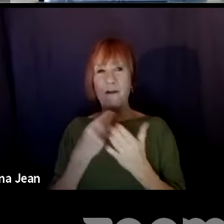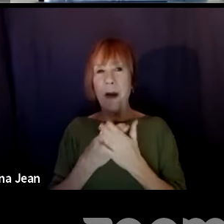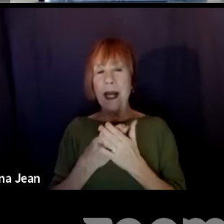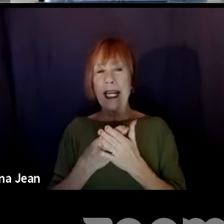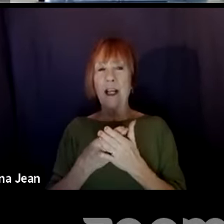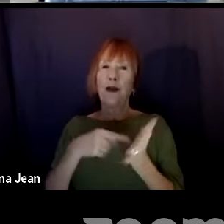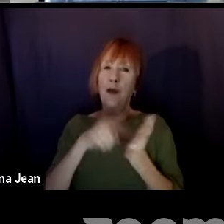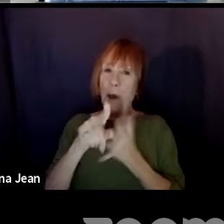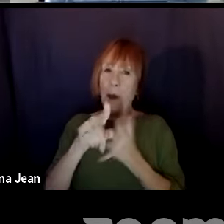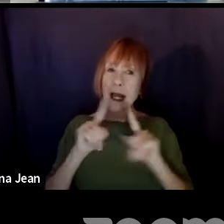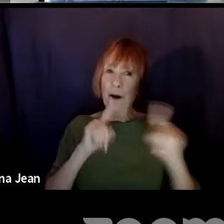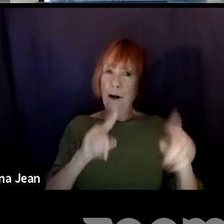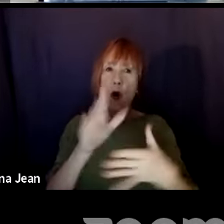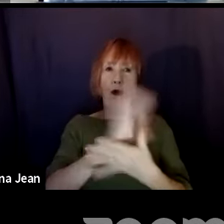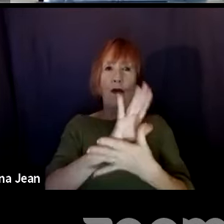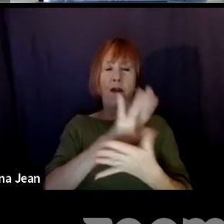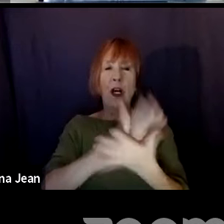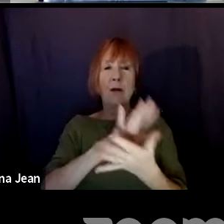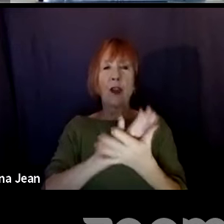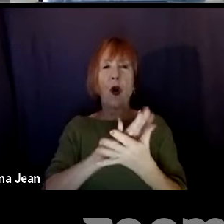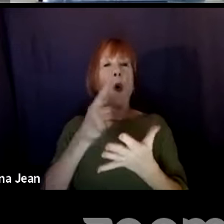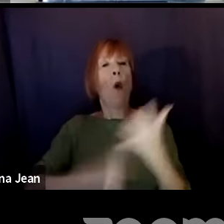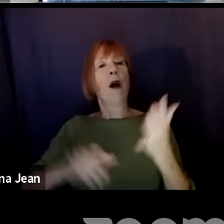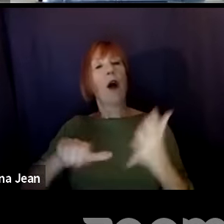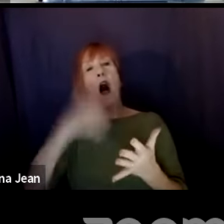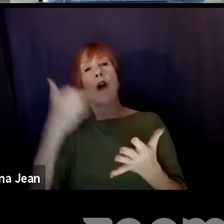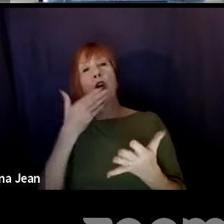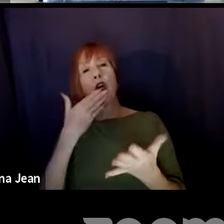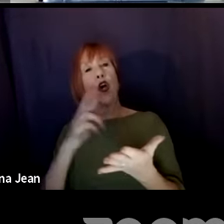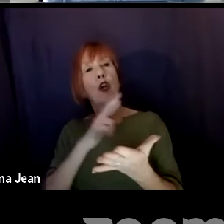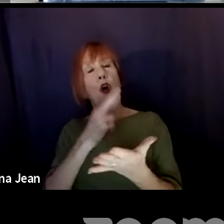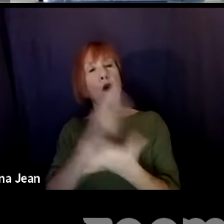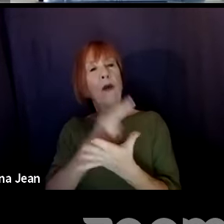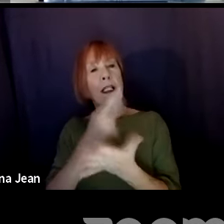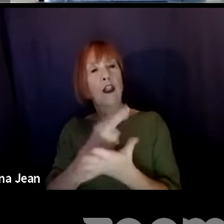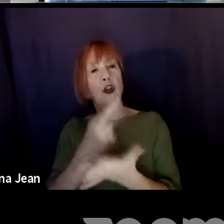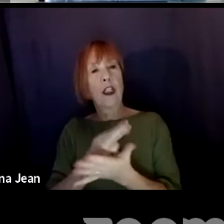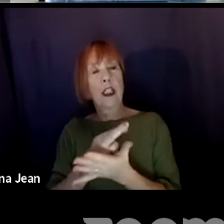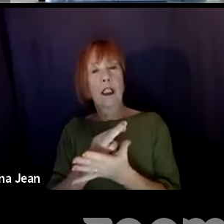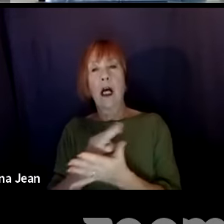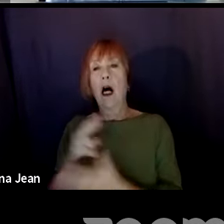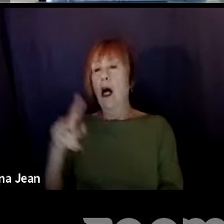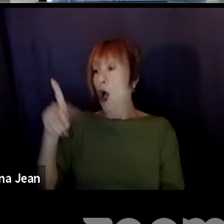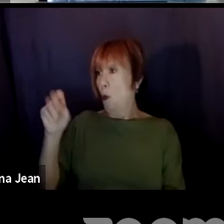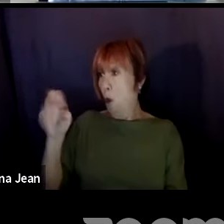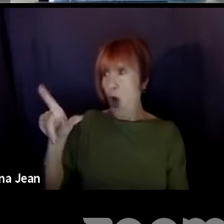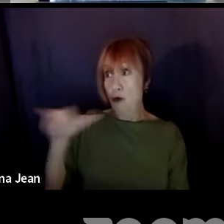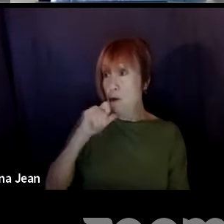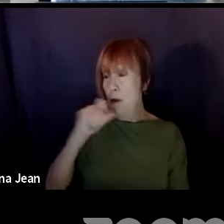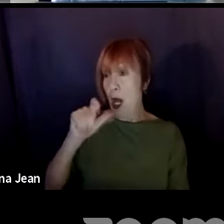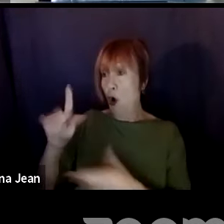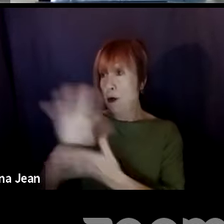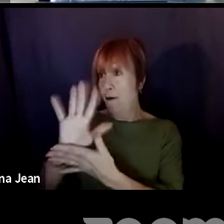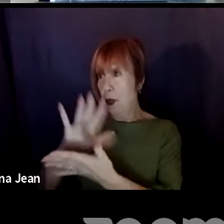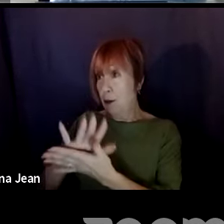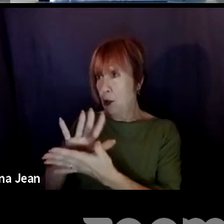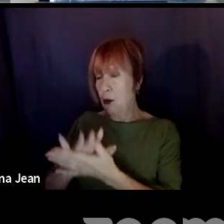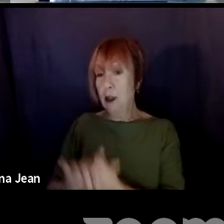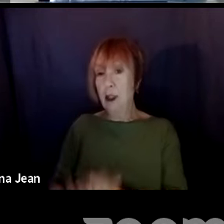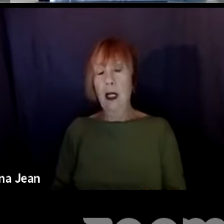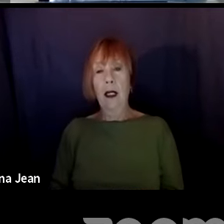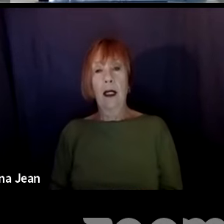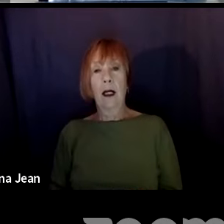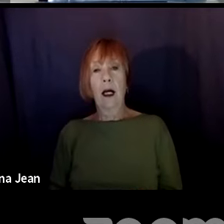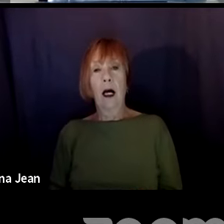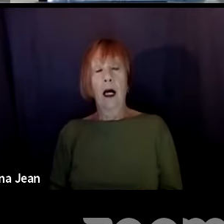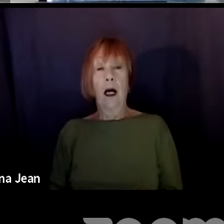film school, what's, what are good resources for them to be able to do? Paul, you didn't go to film school. Correct. One of the best almost